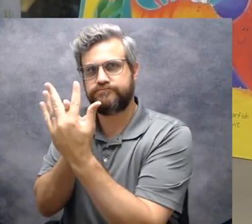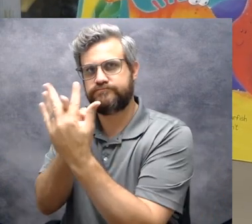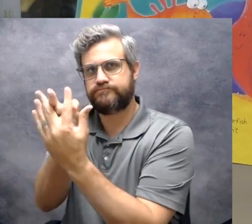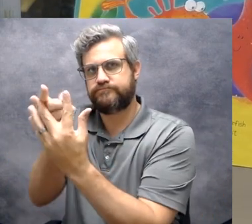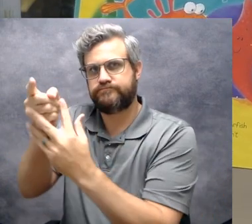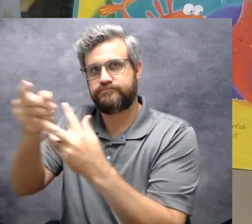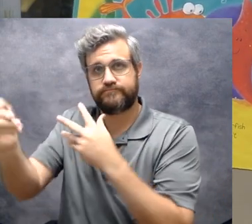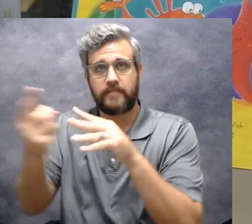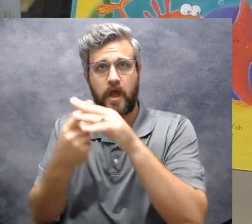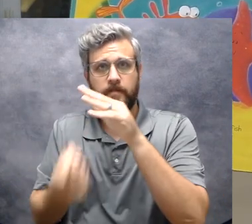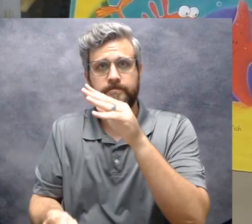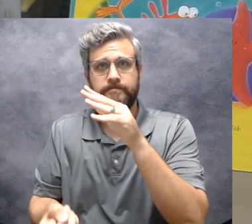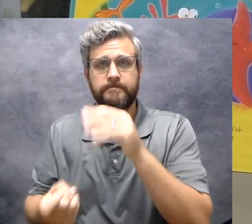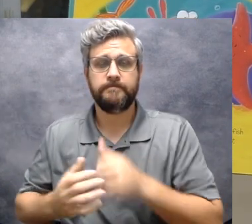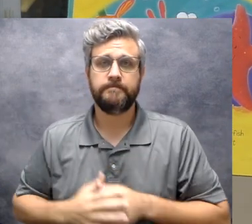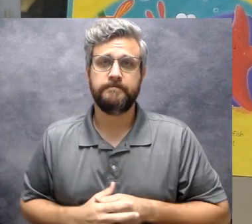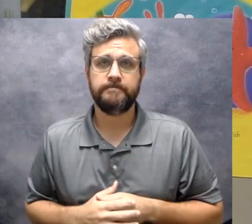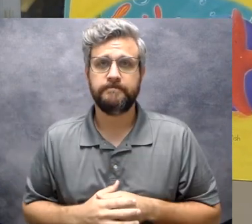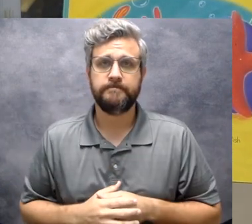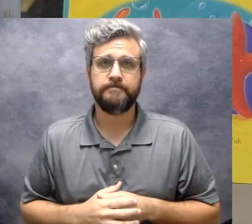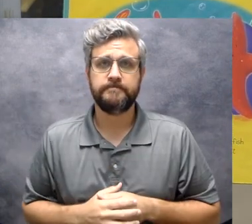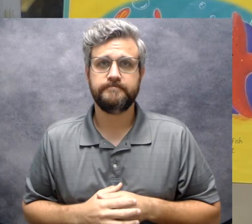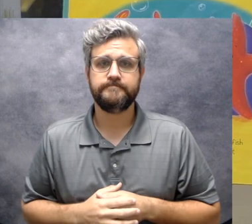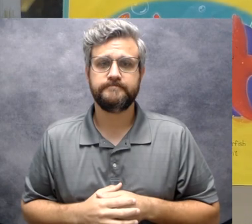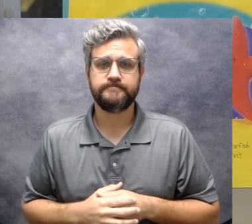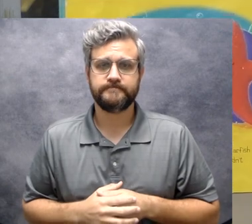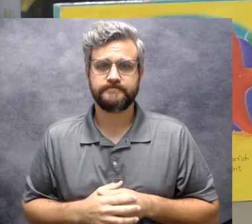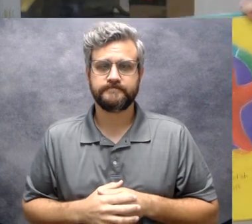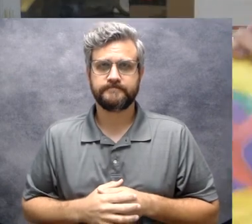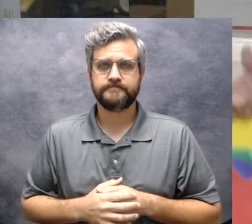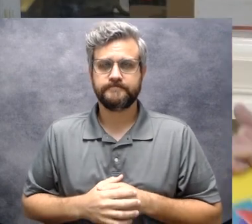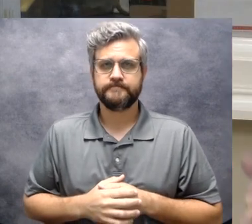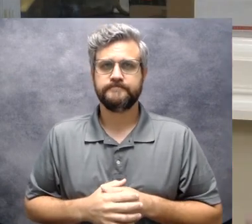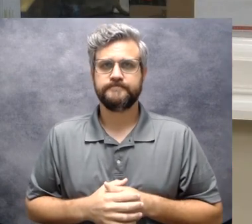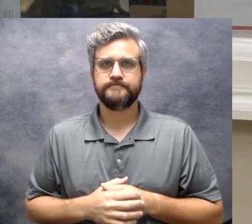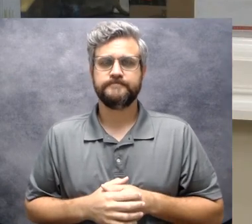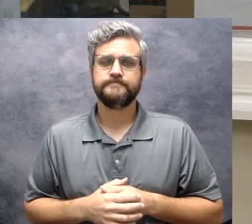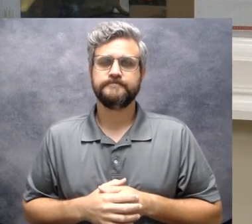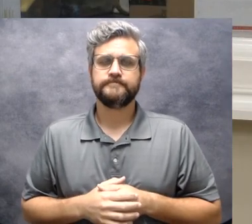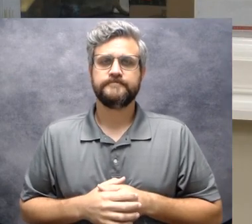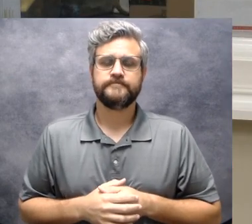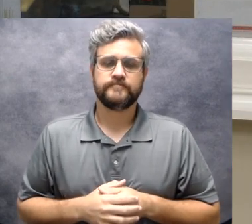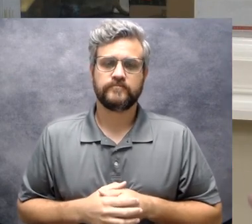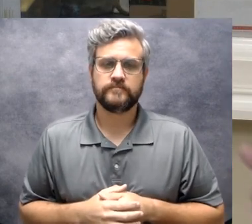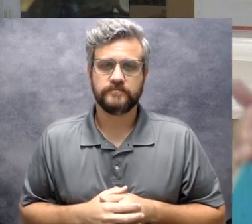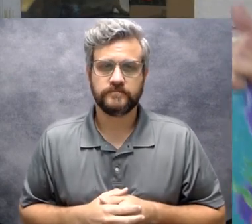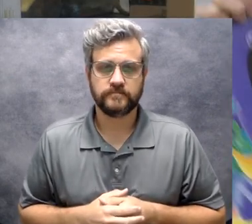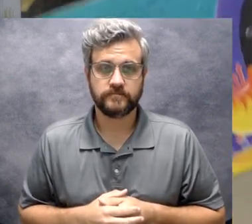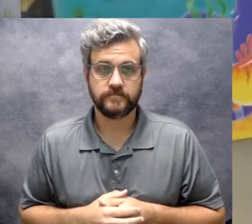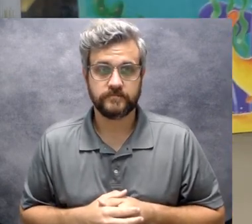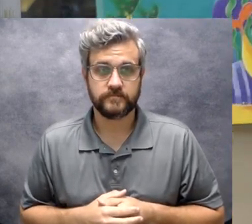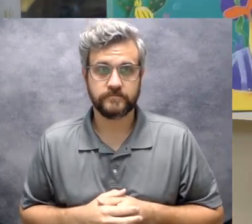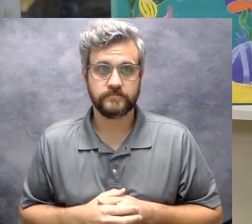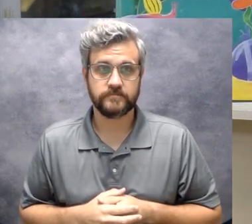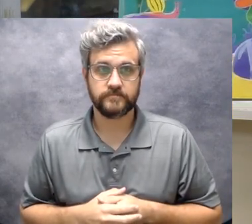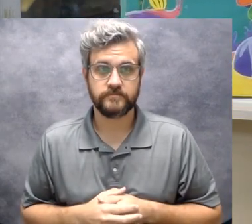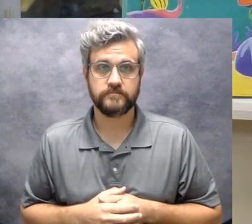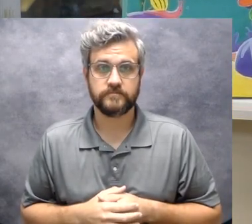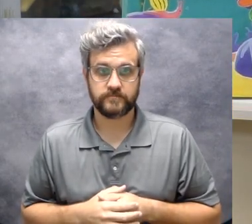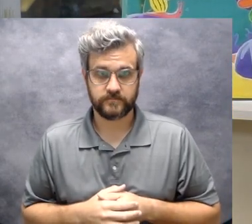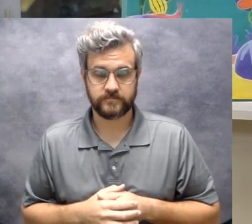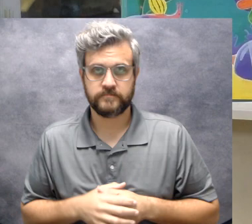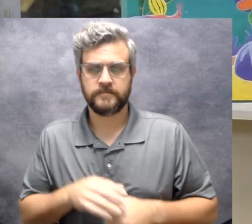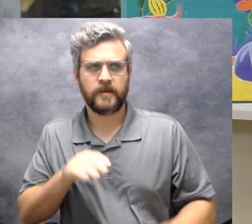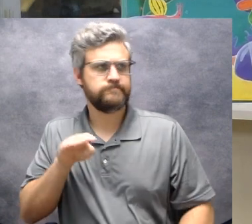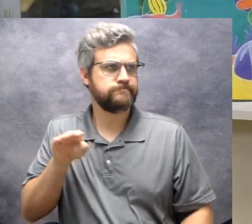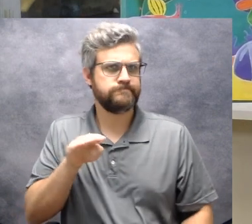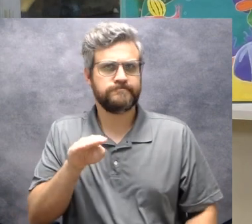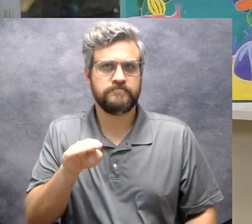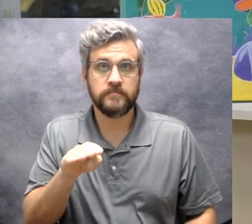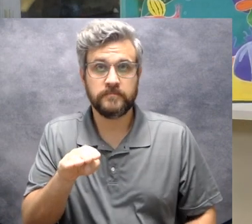tiddler